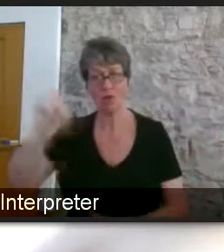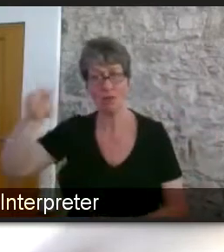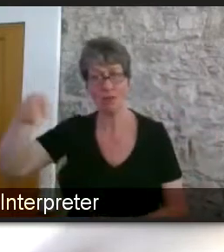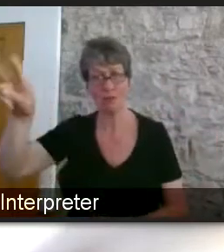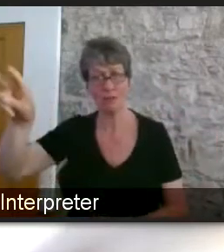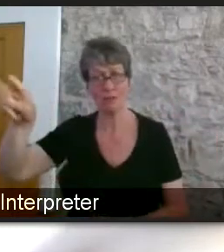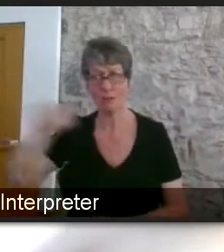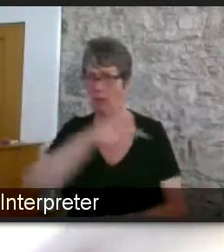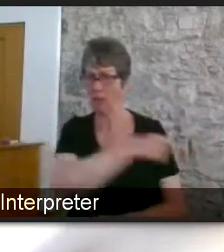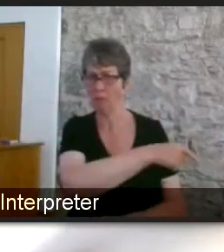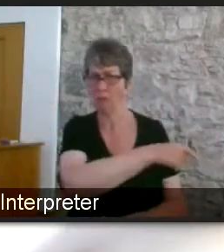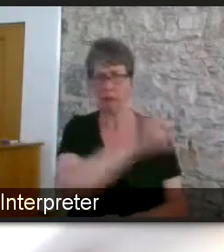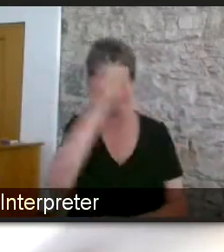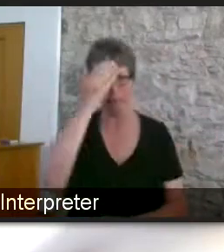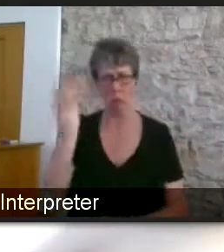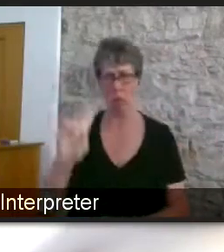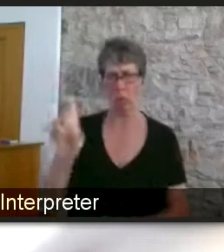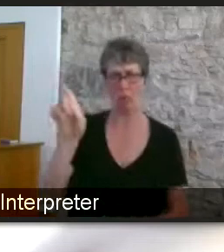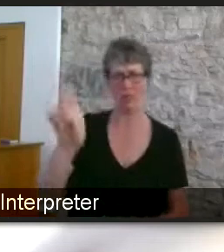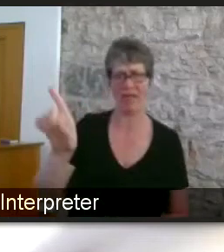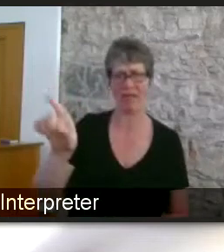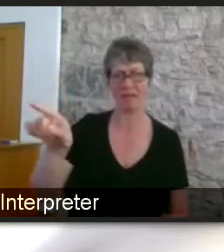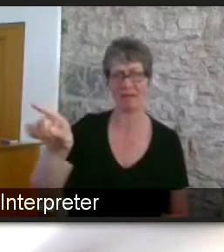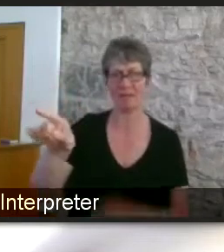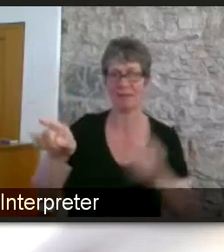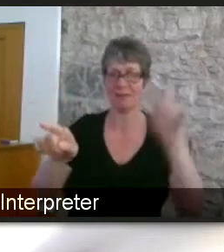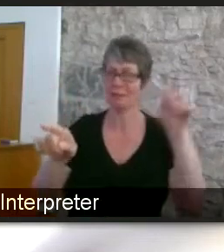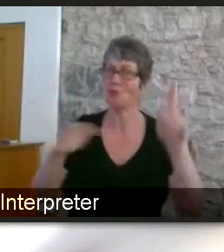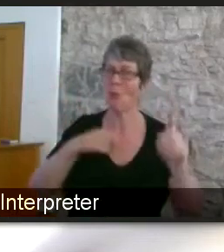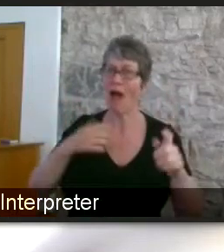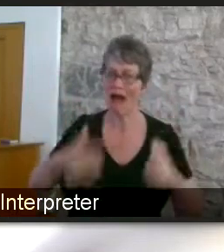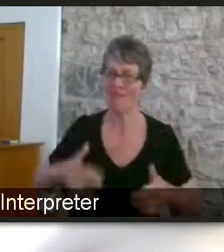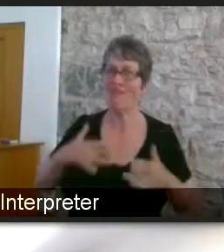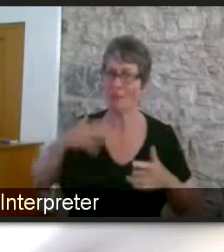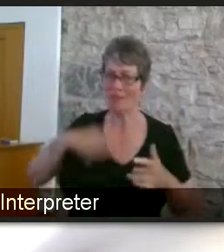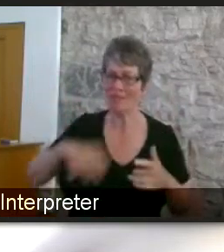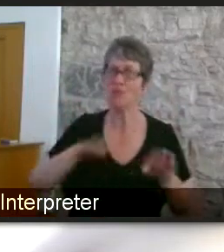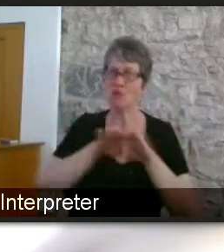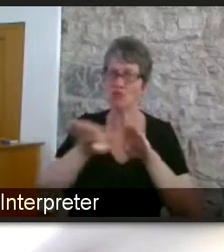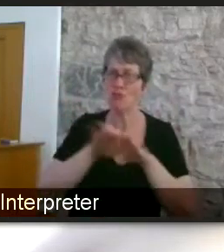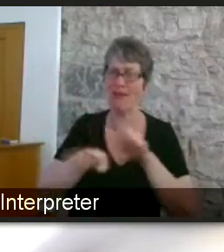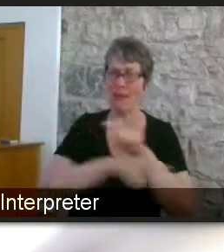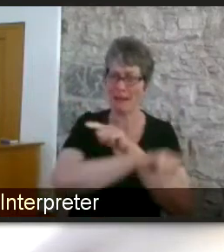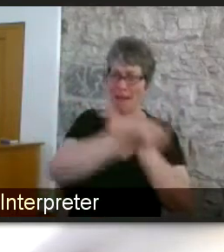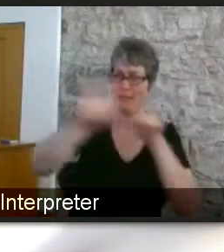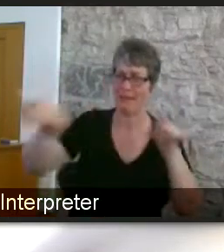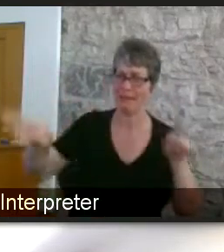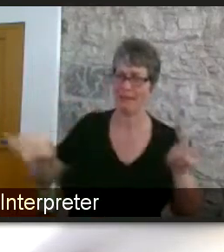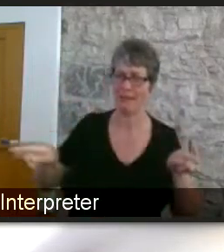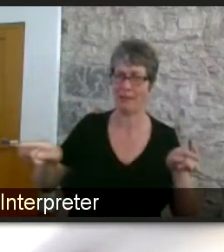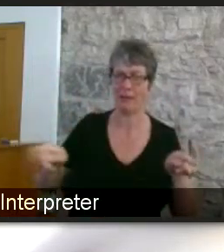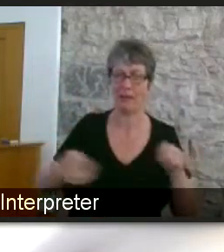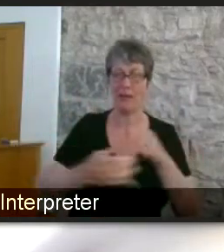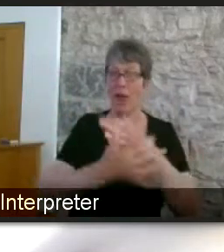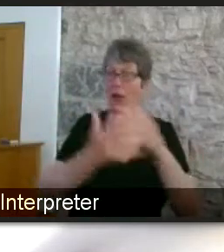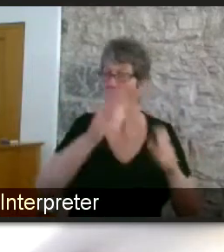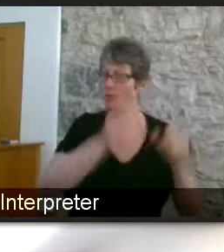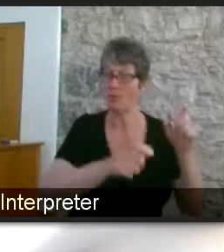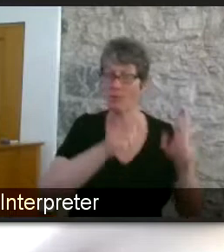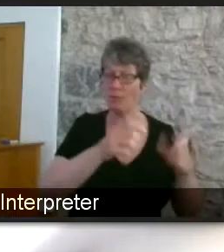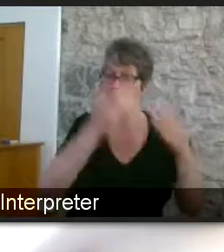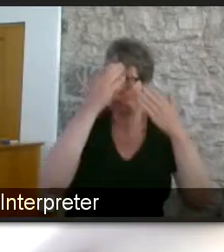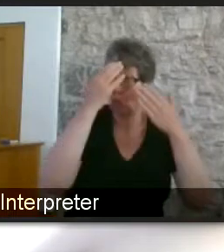advertise adverse access to work better a lot of employers as naomi says don't know that it exists a lot of disabled people don't know that it exists